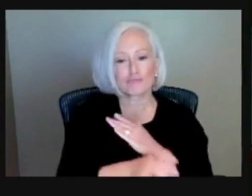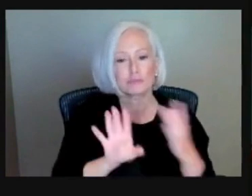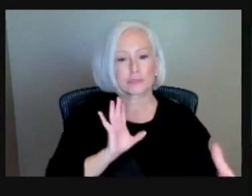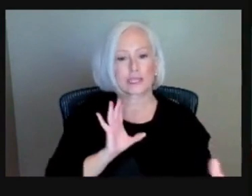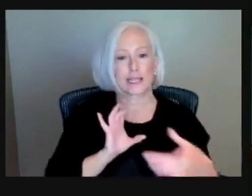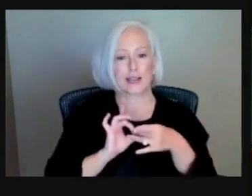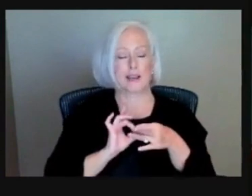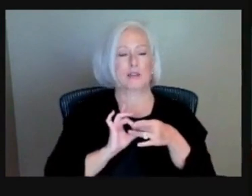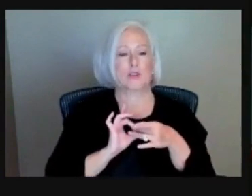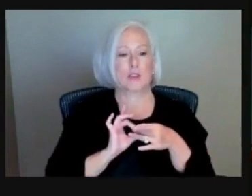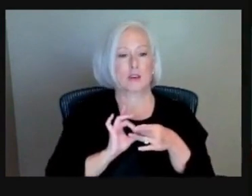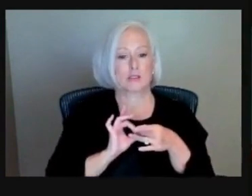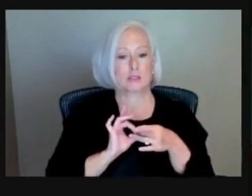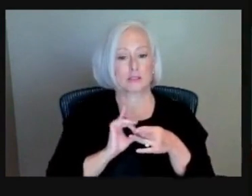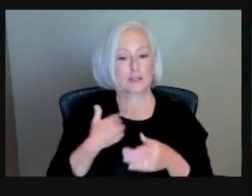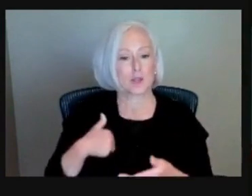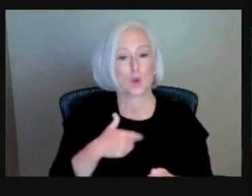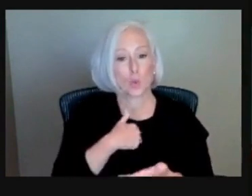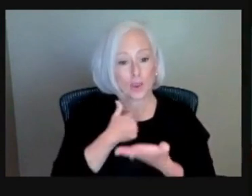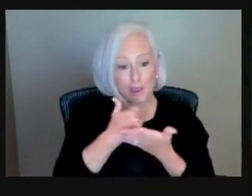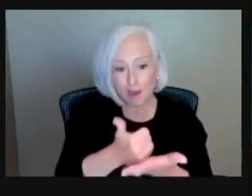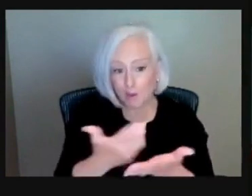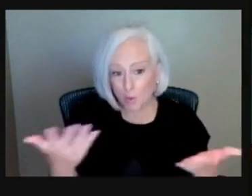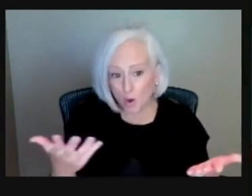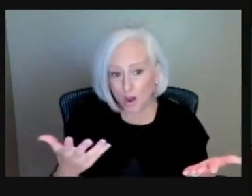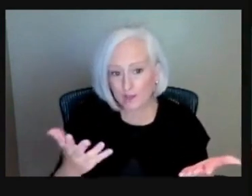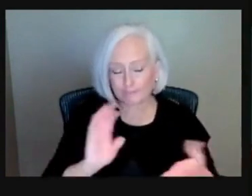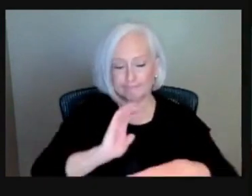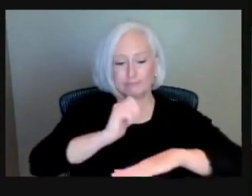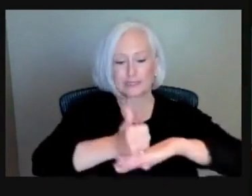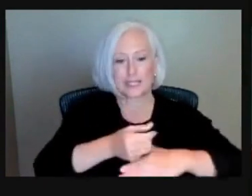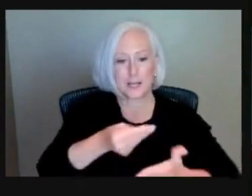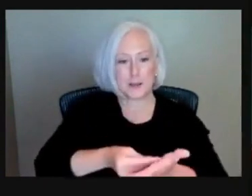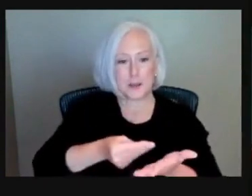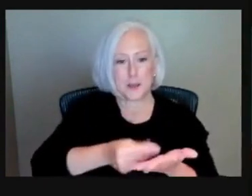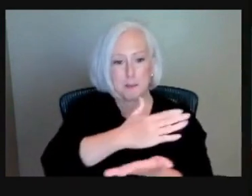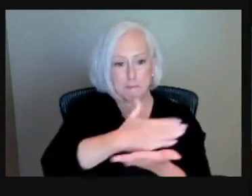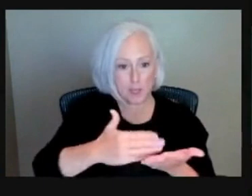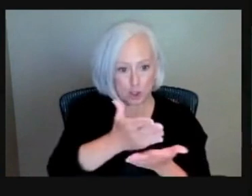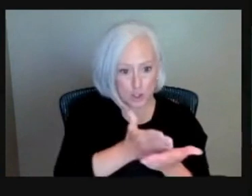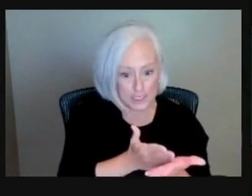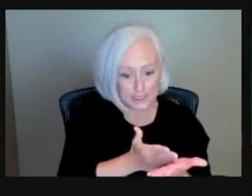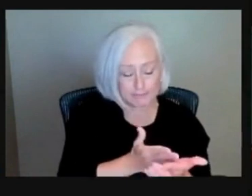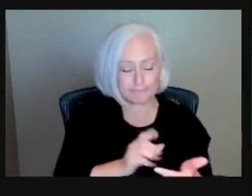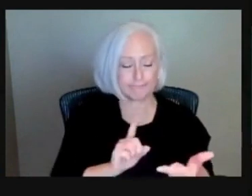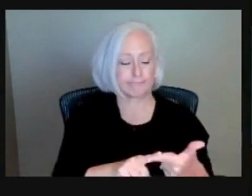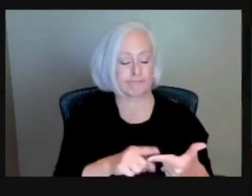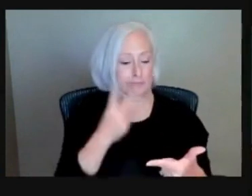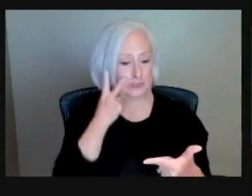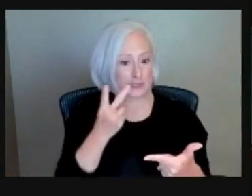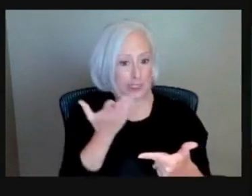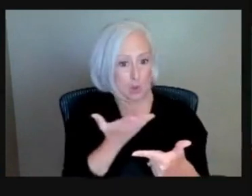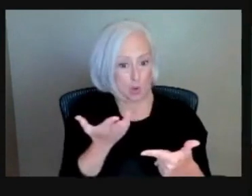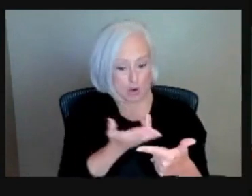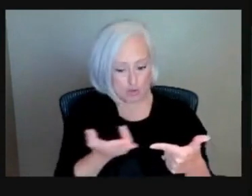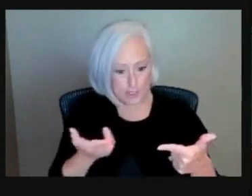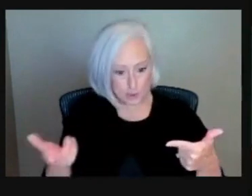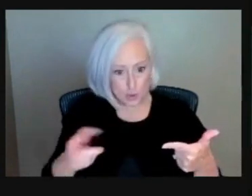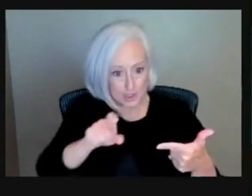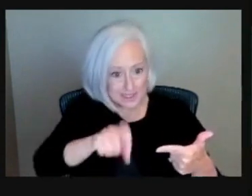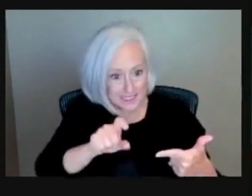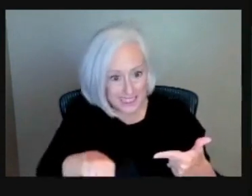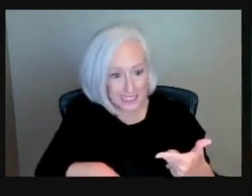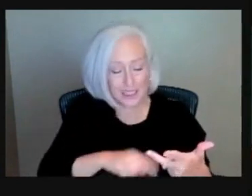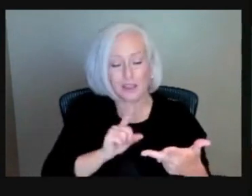resources you need, and calling your servicer. So who is involved with your